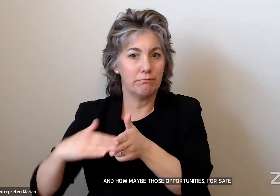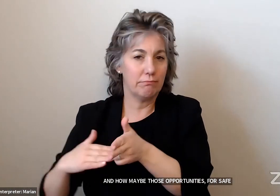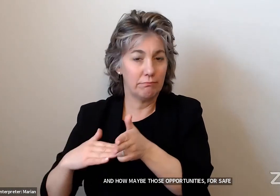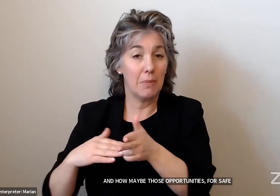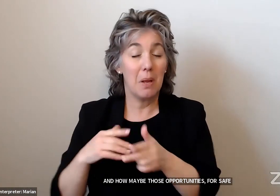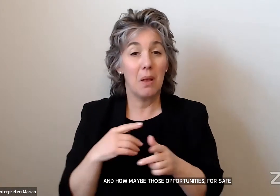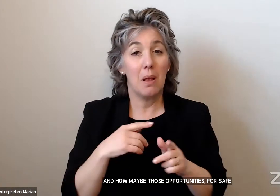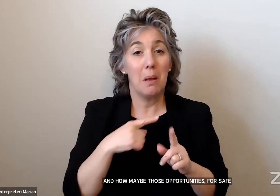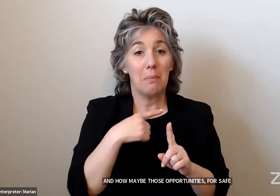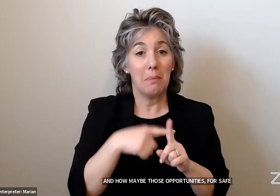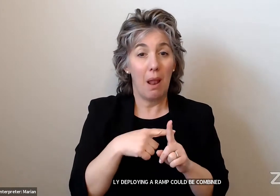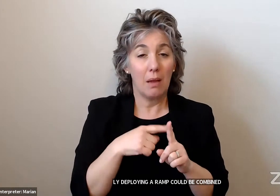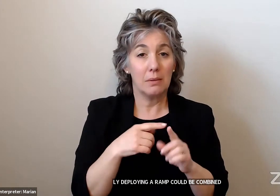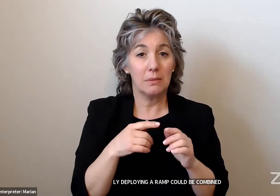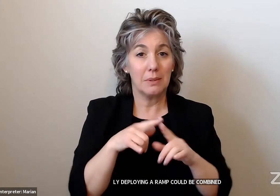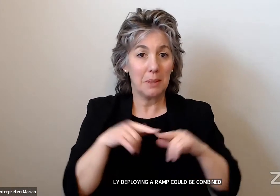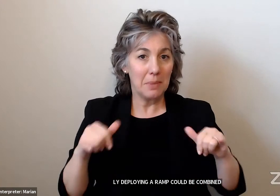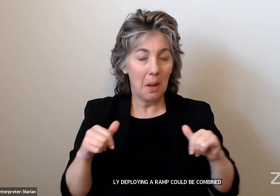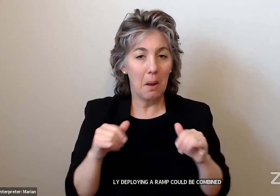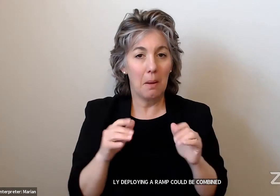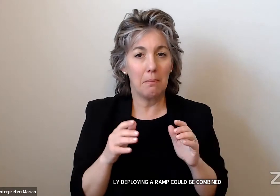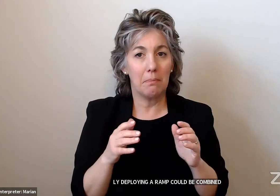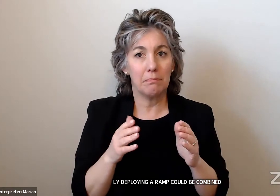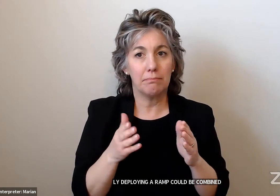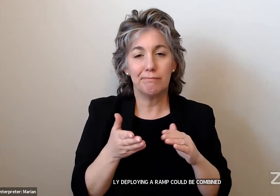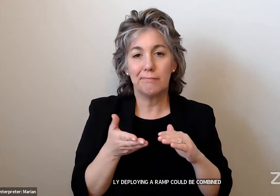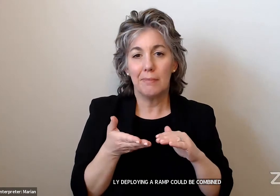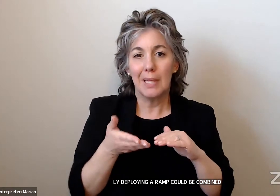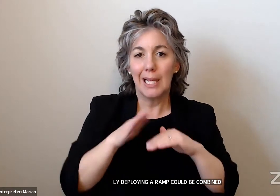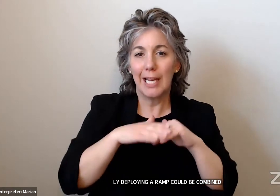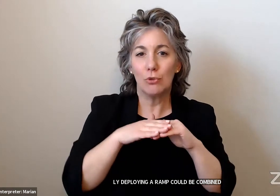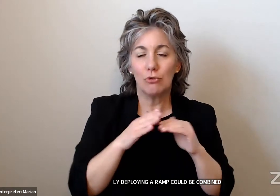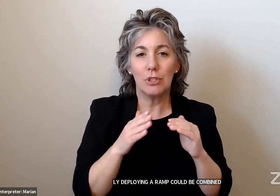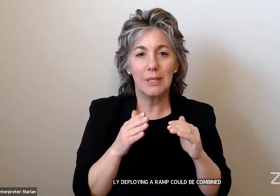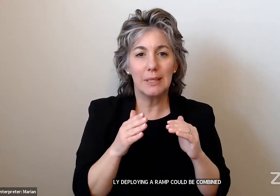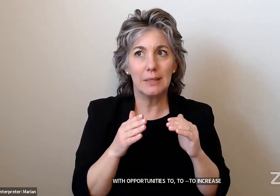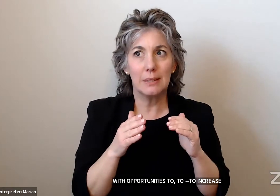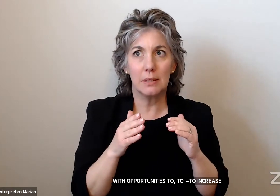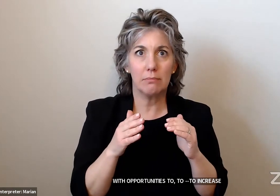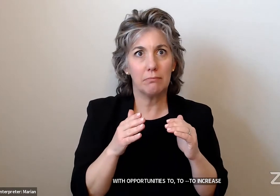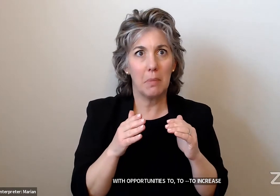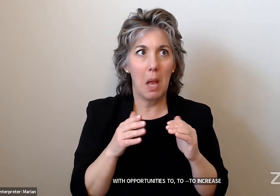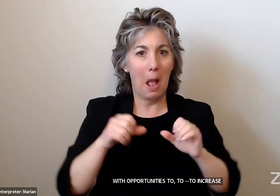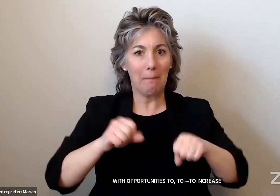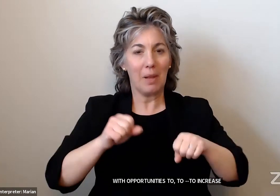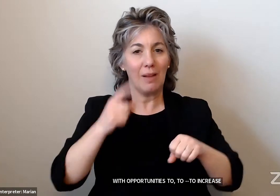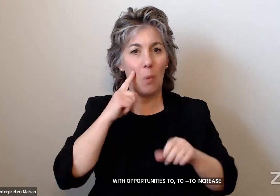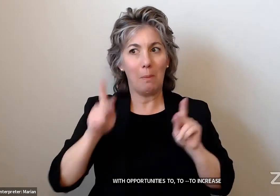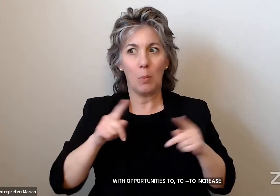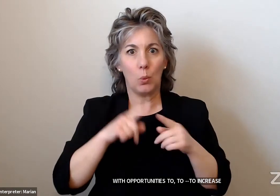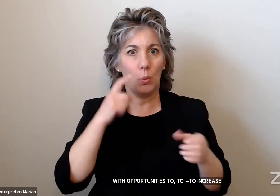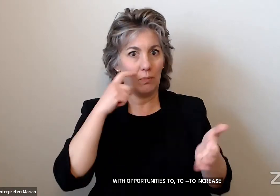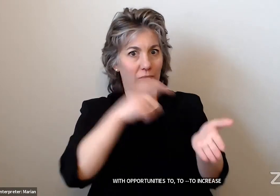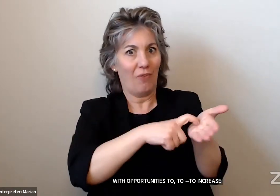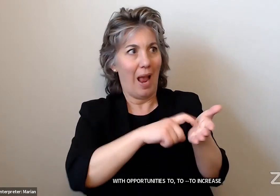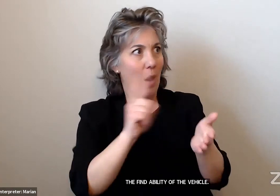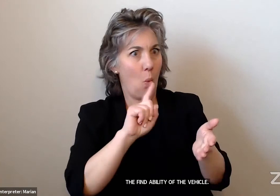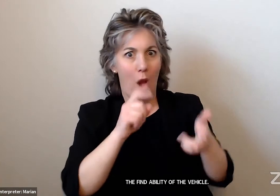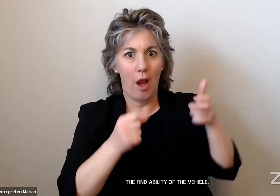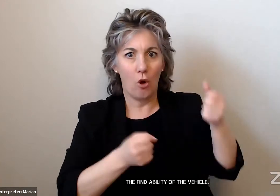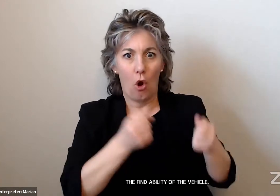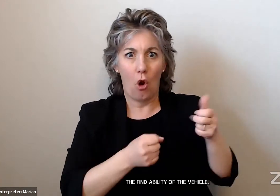opportunities to increase the findability of the vehicle. So that users